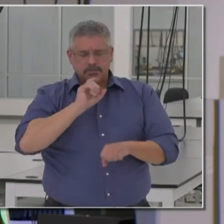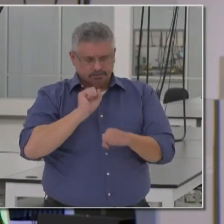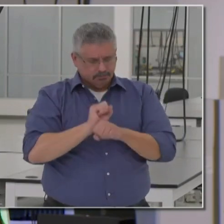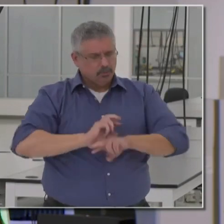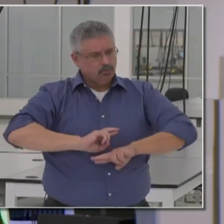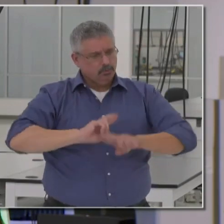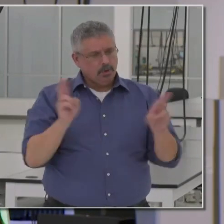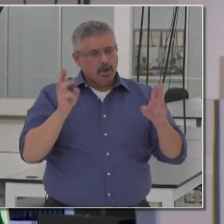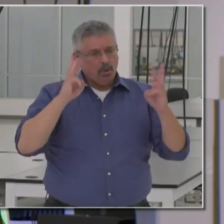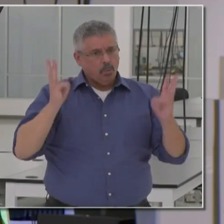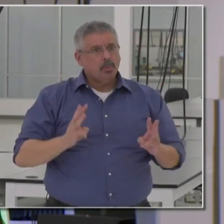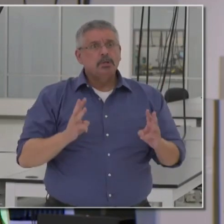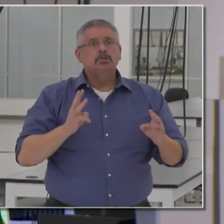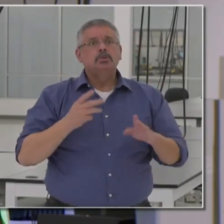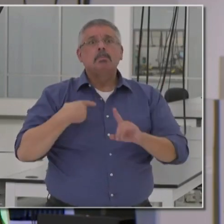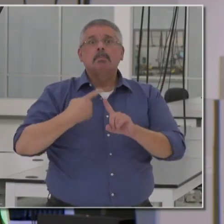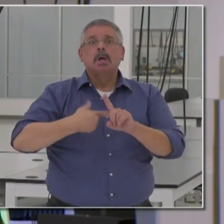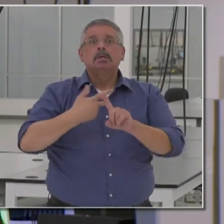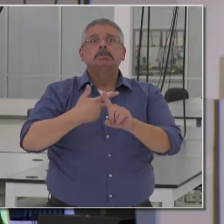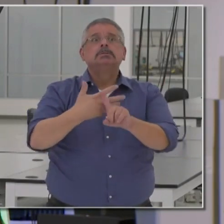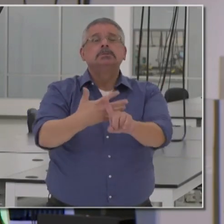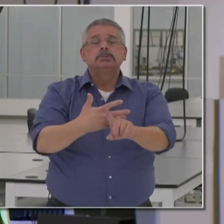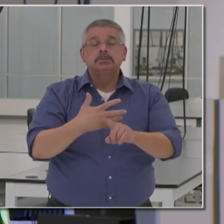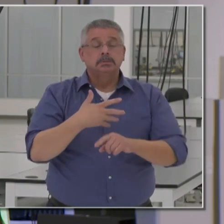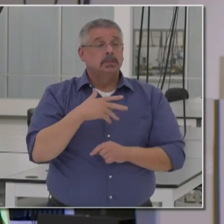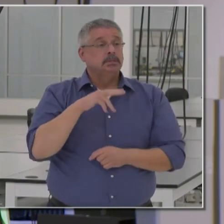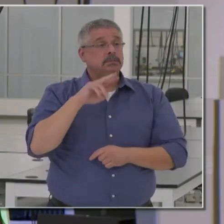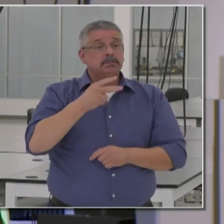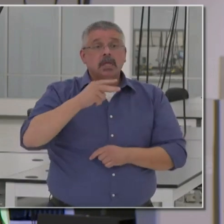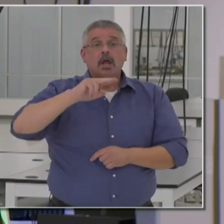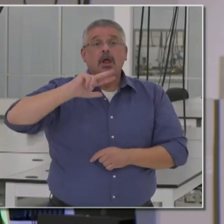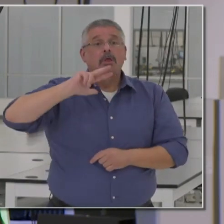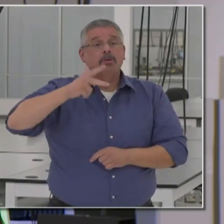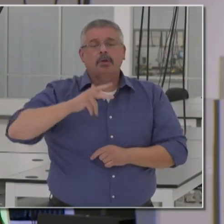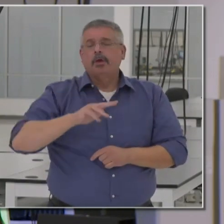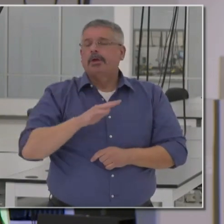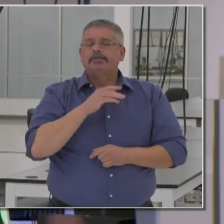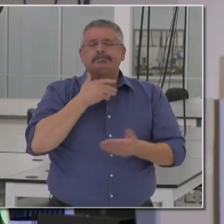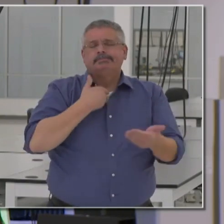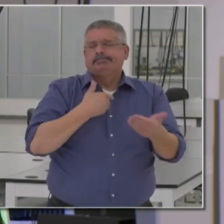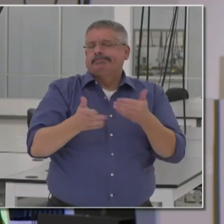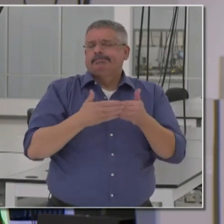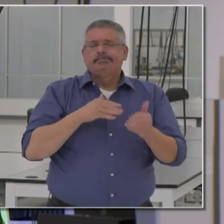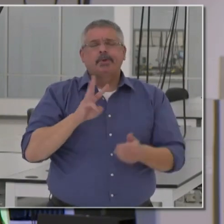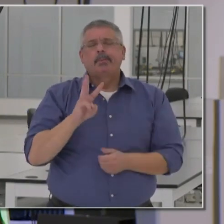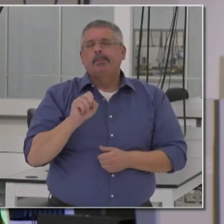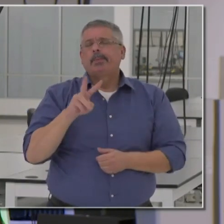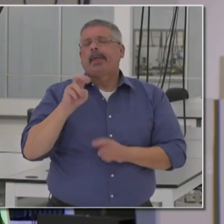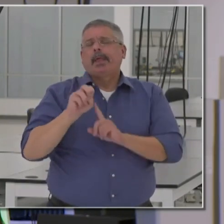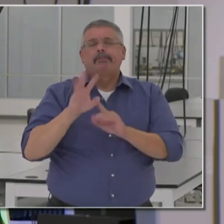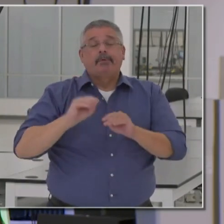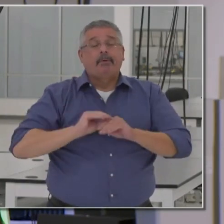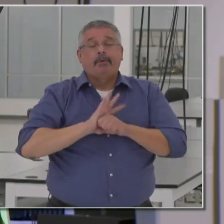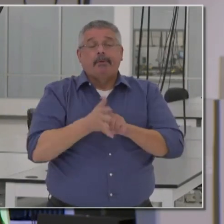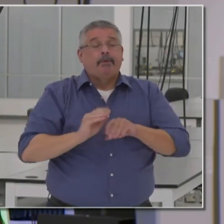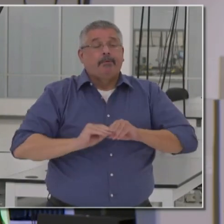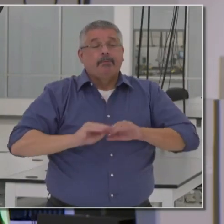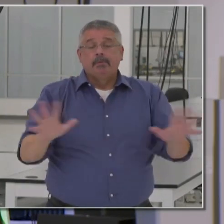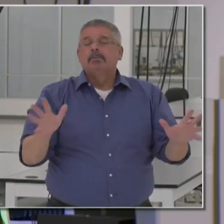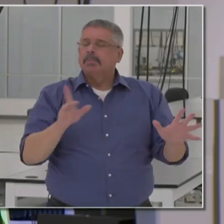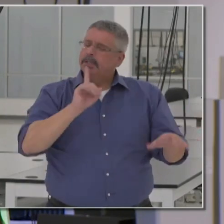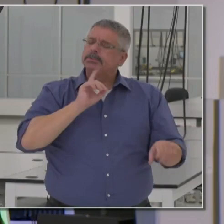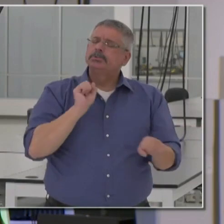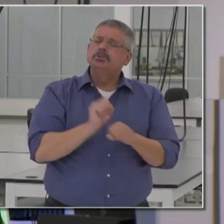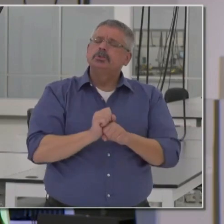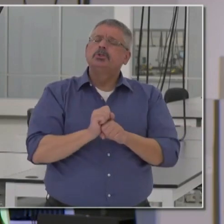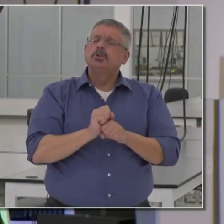preparing for the winter months in the second or third wave semantic second or third wave of this pandemic into making